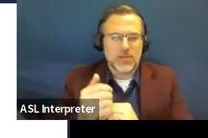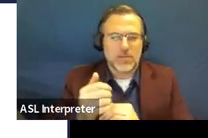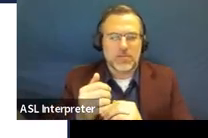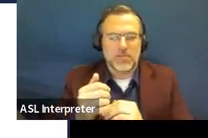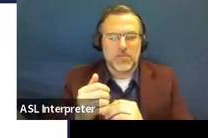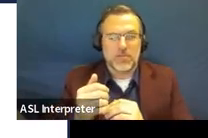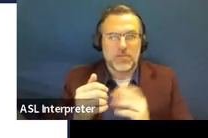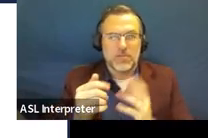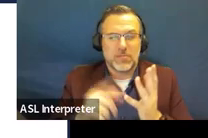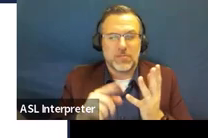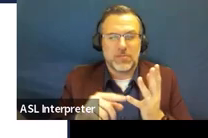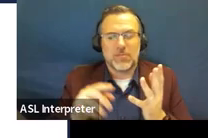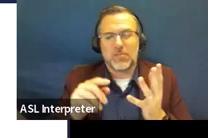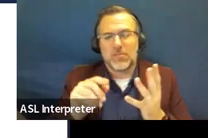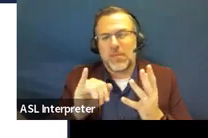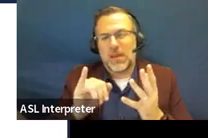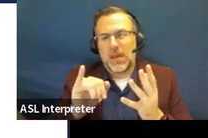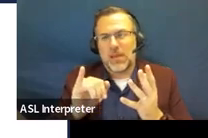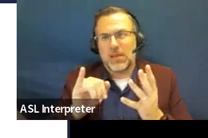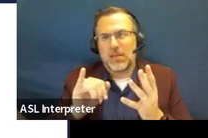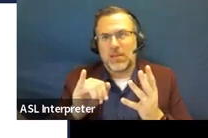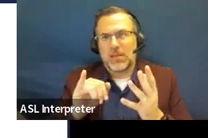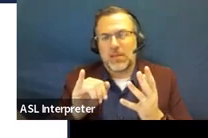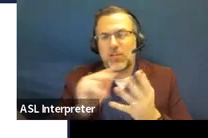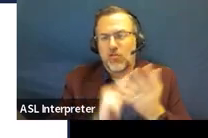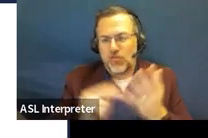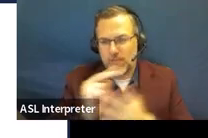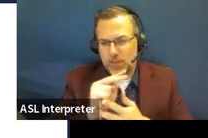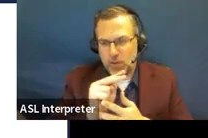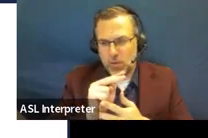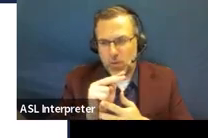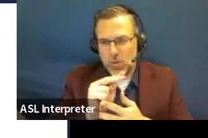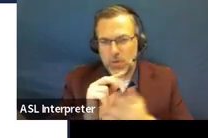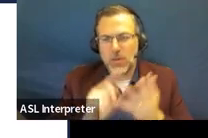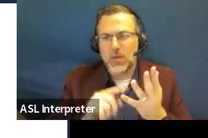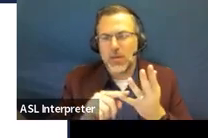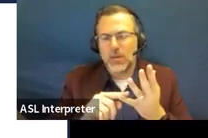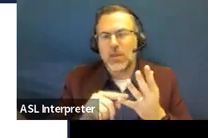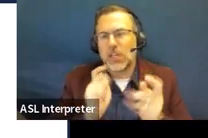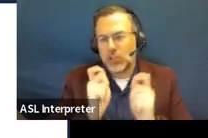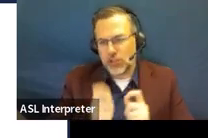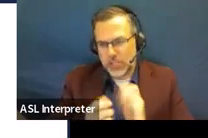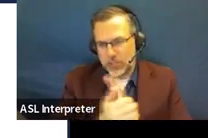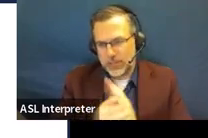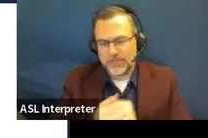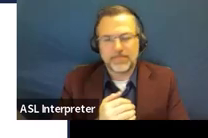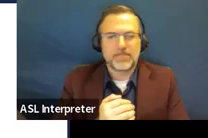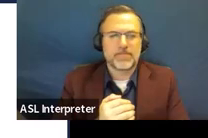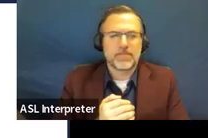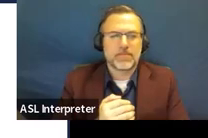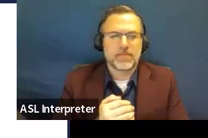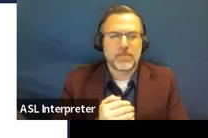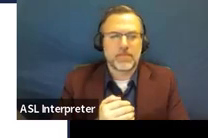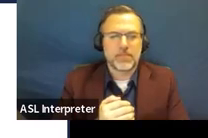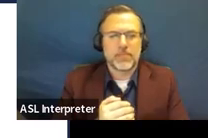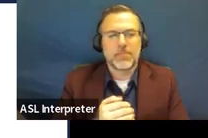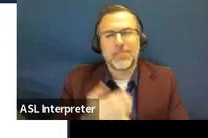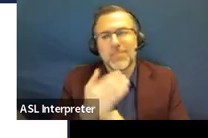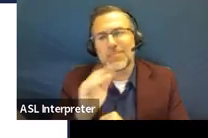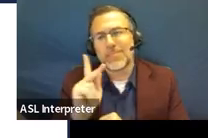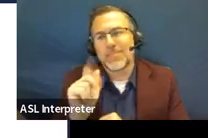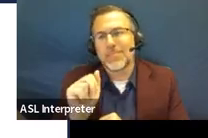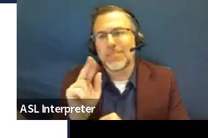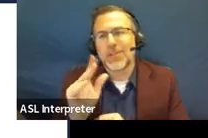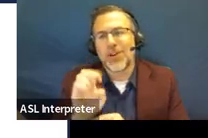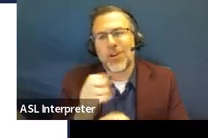All right. All then timelines. I'm just going to check the chat box. looks like Carly's been answering the questions as they pop up, which I so greatly appreciate,